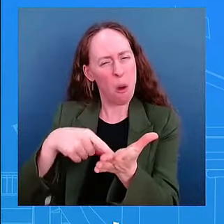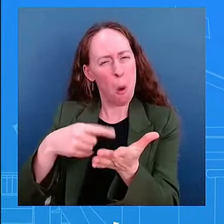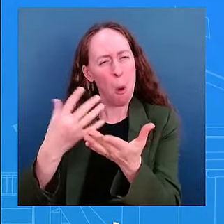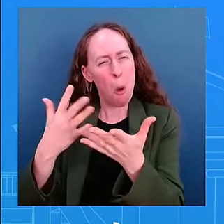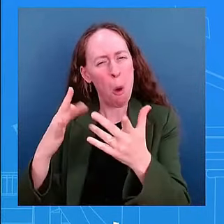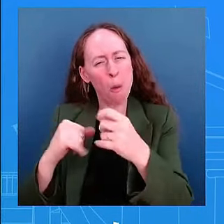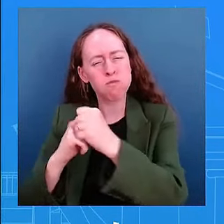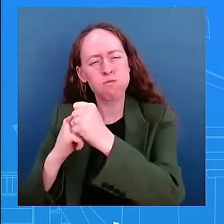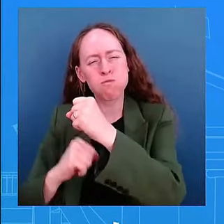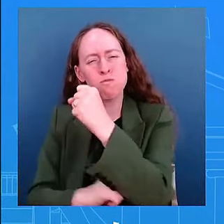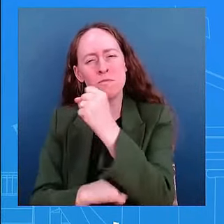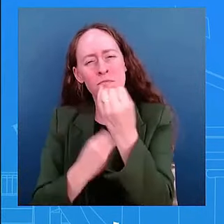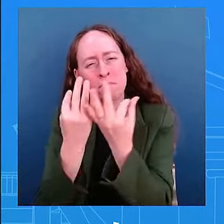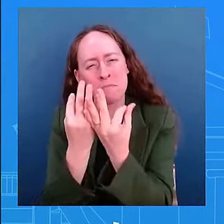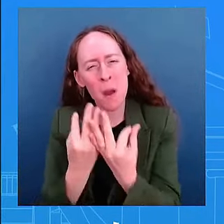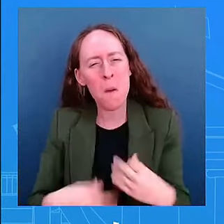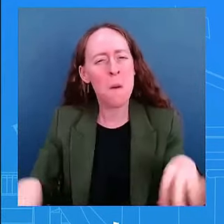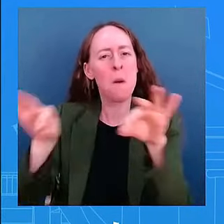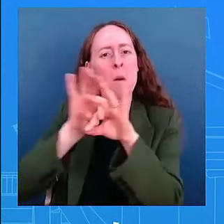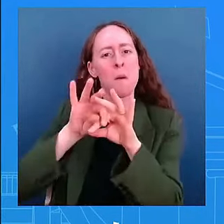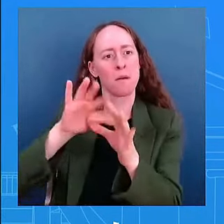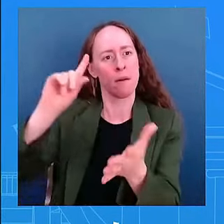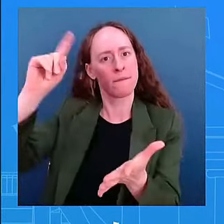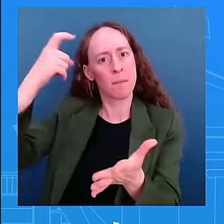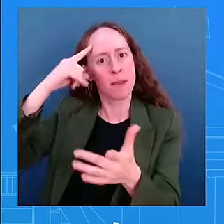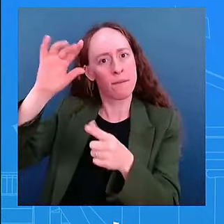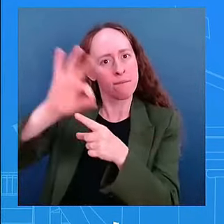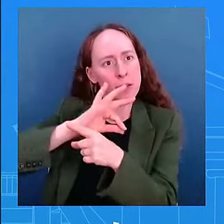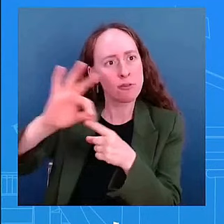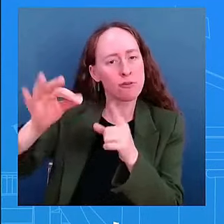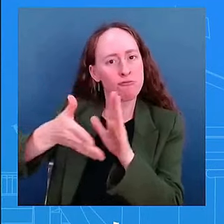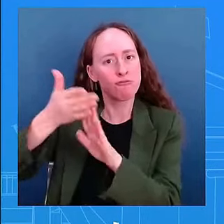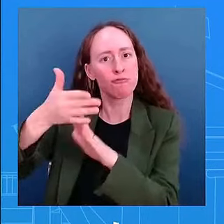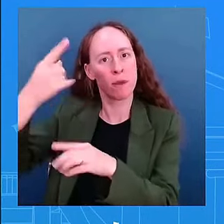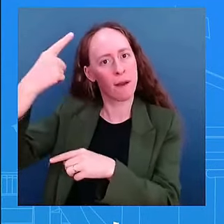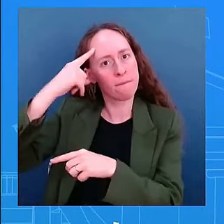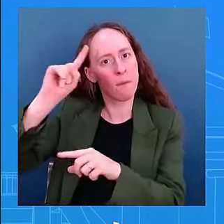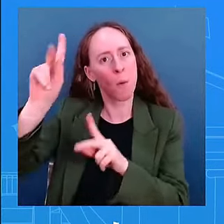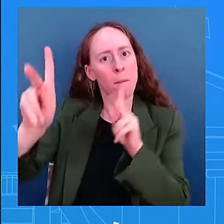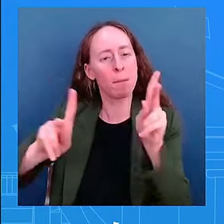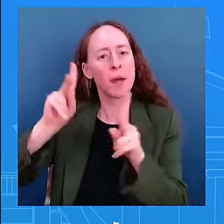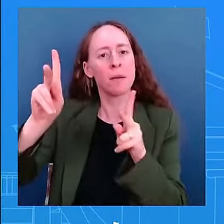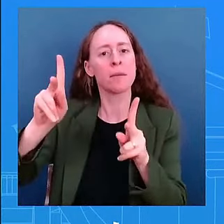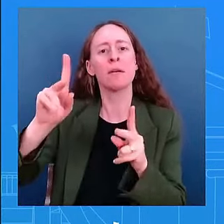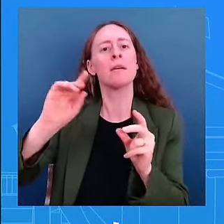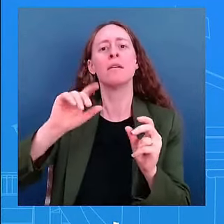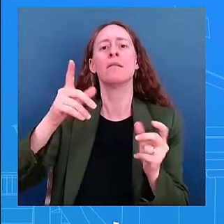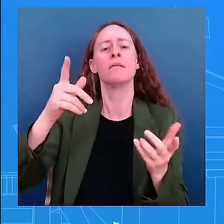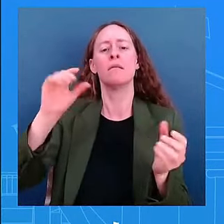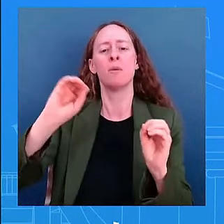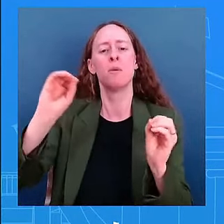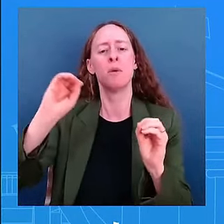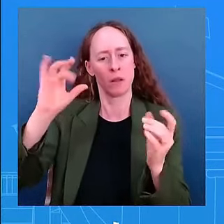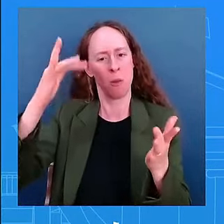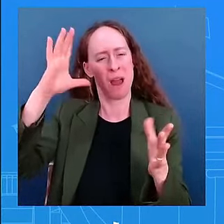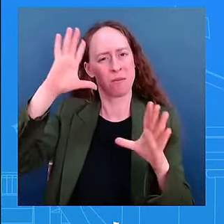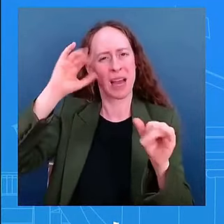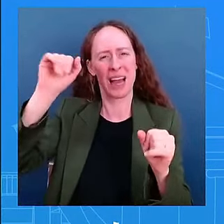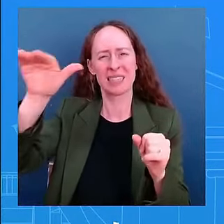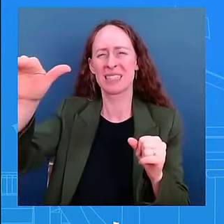democracy which is why the president took action yesterday and he's calling on congress to do the same now what we welcome is a debate